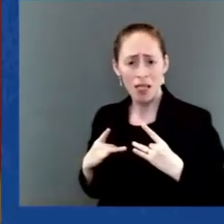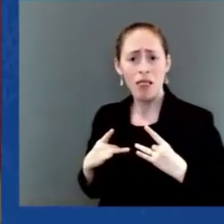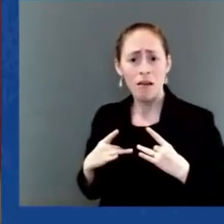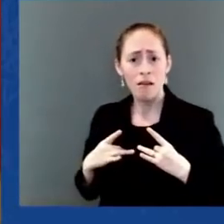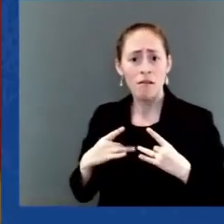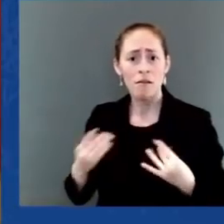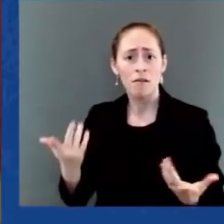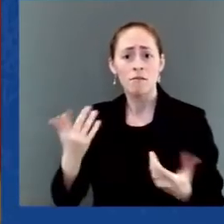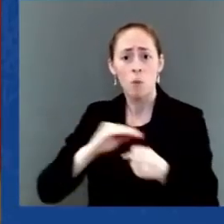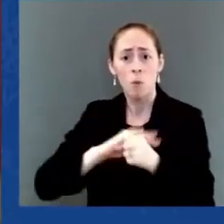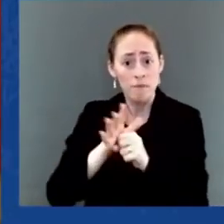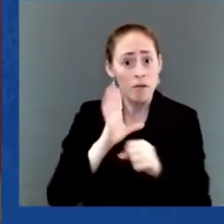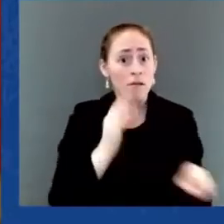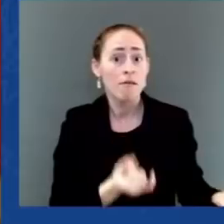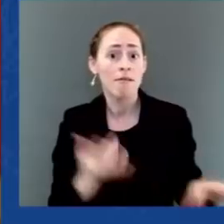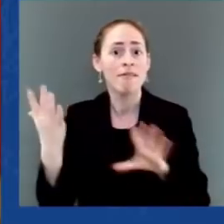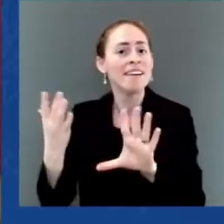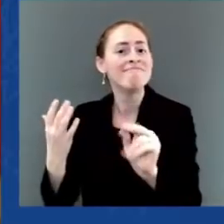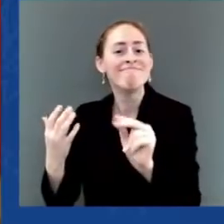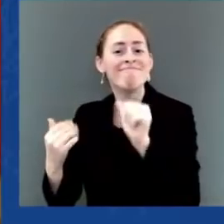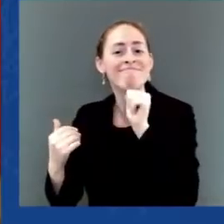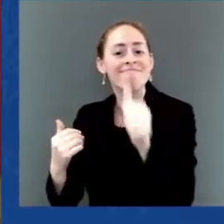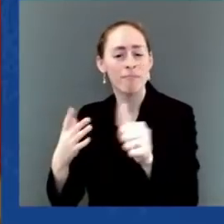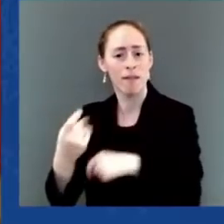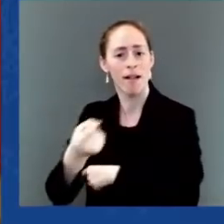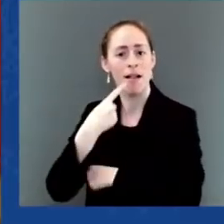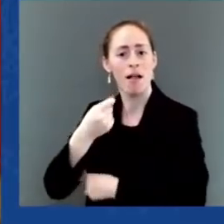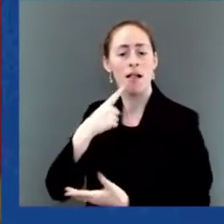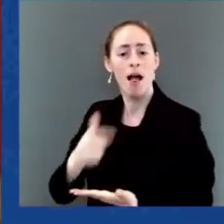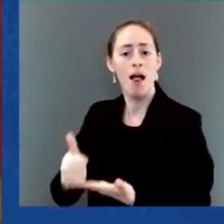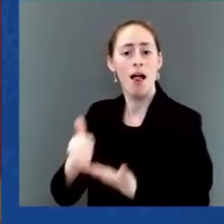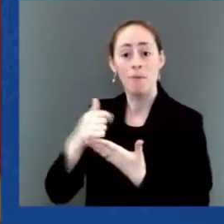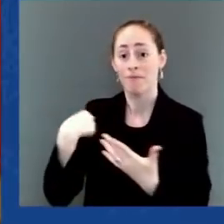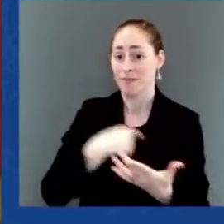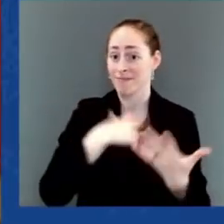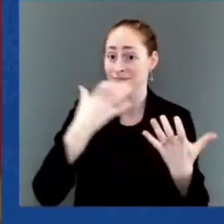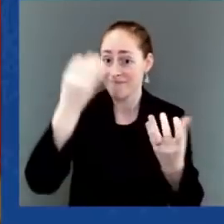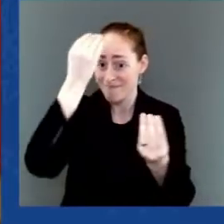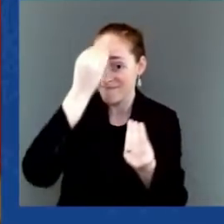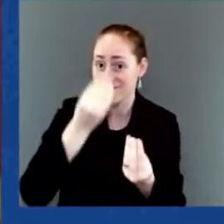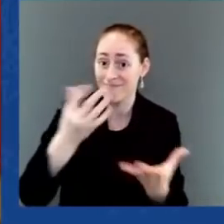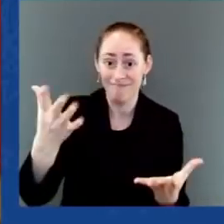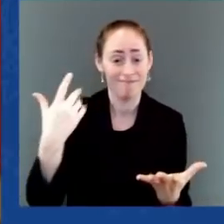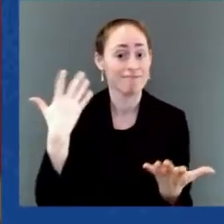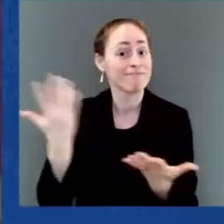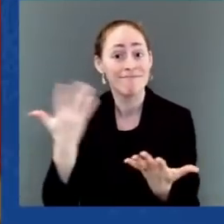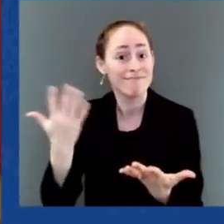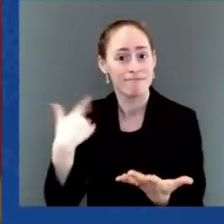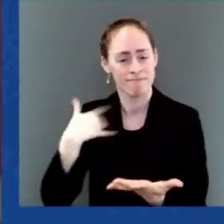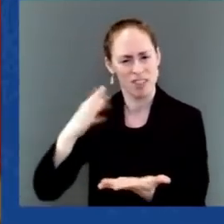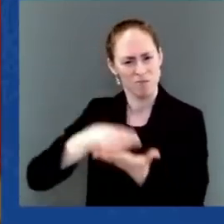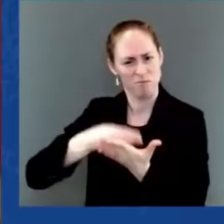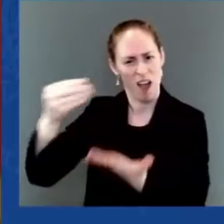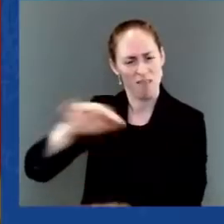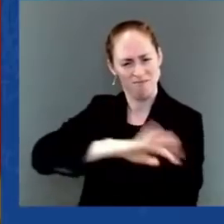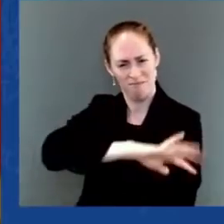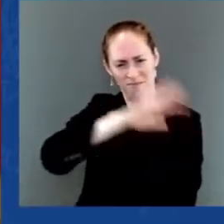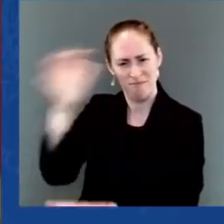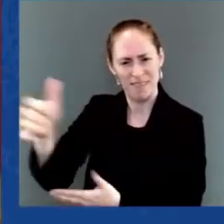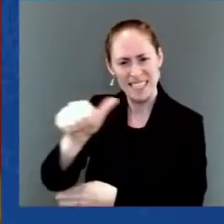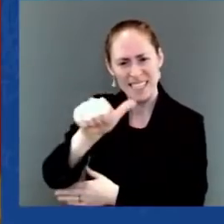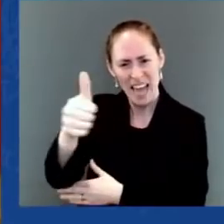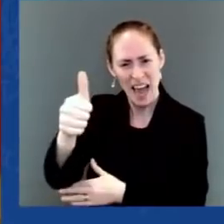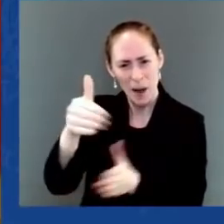I'm announcing today that we have purchased 10 million treatment courses, with delivery starting late this